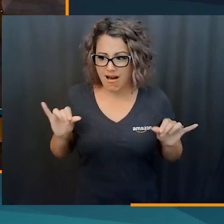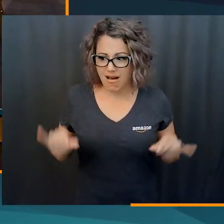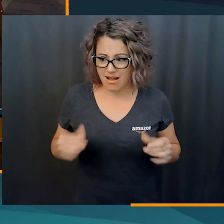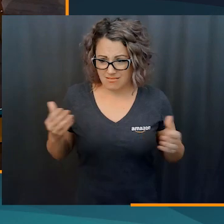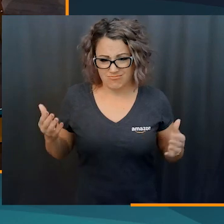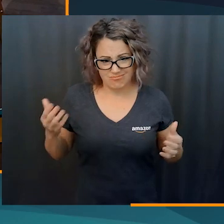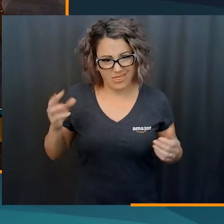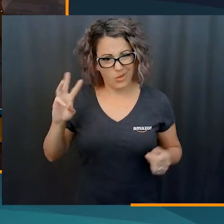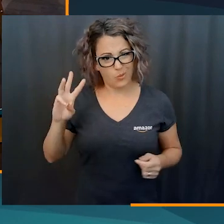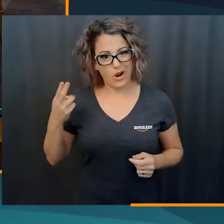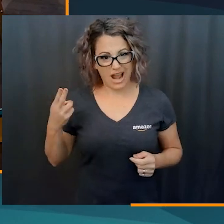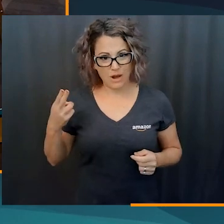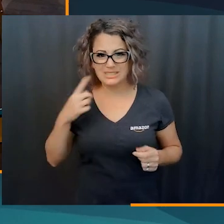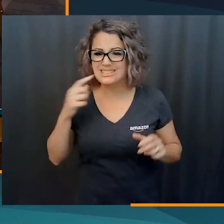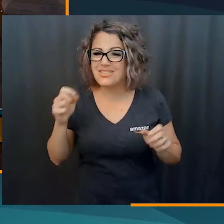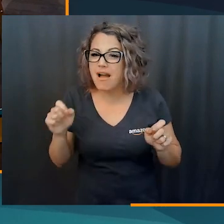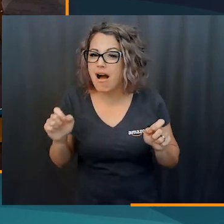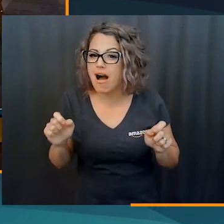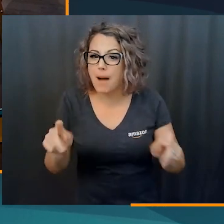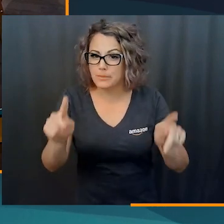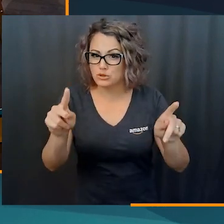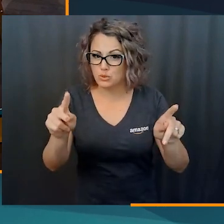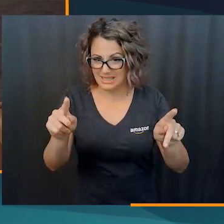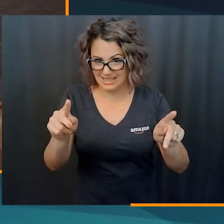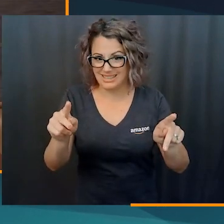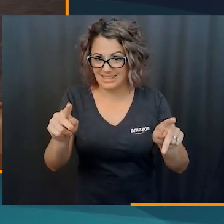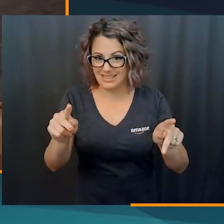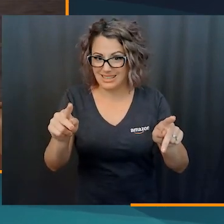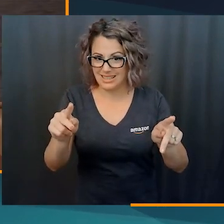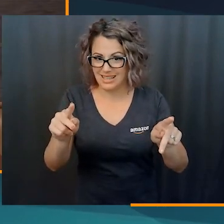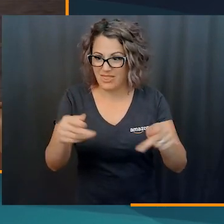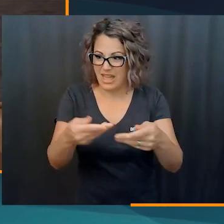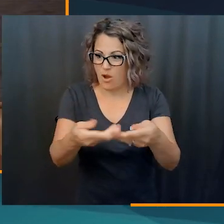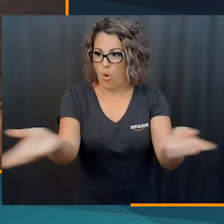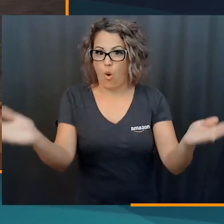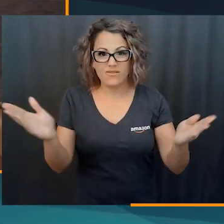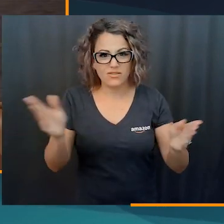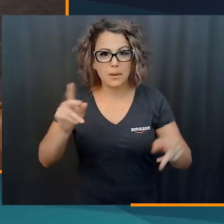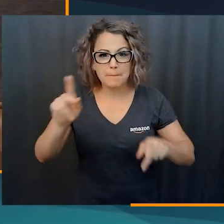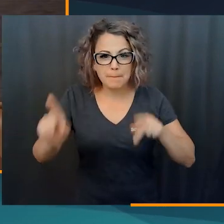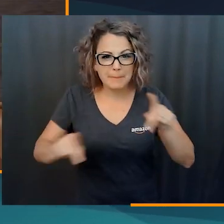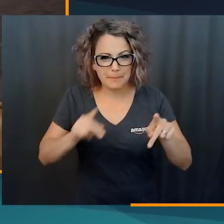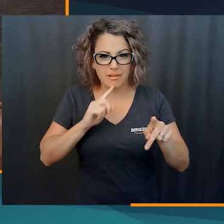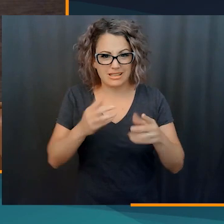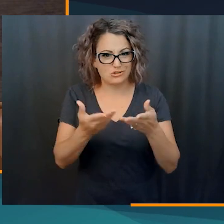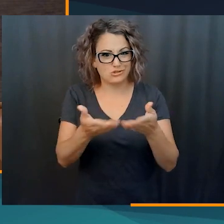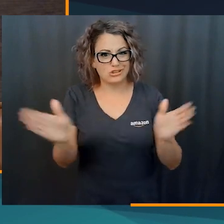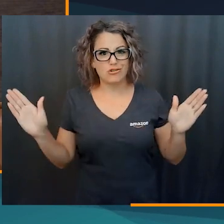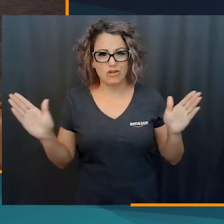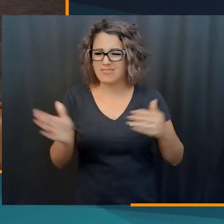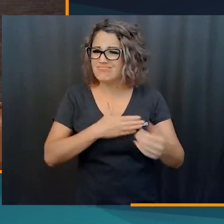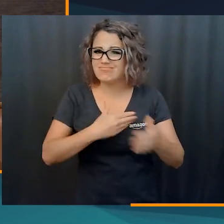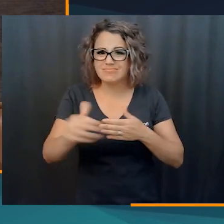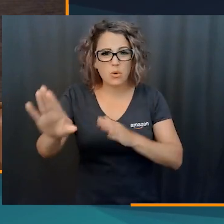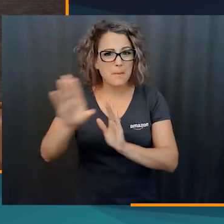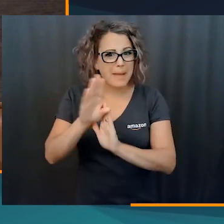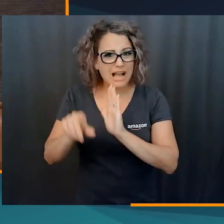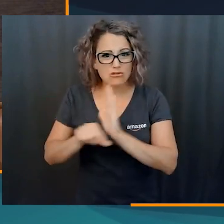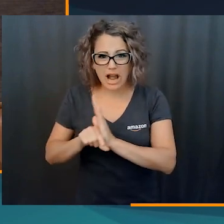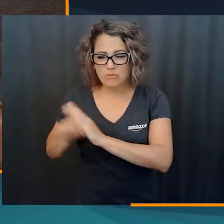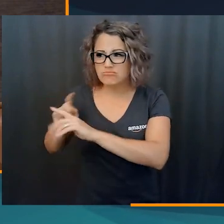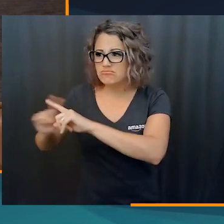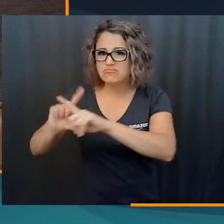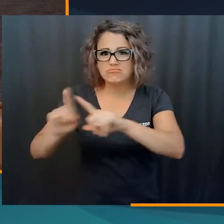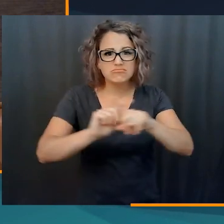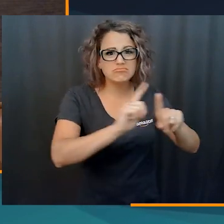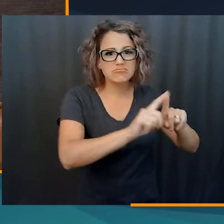Amazon. For me, what caught my attention at the warehouse was the amount of opportunity that Amazon offers people in general from